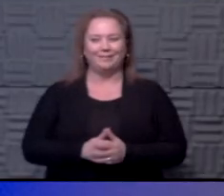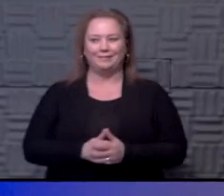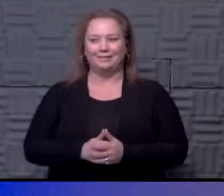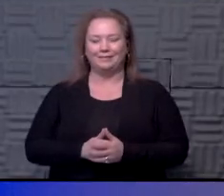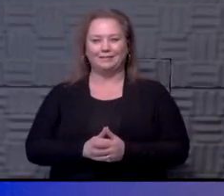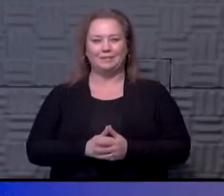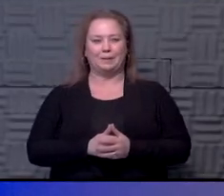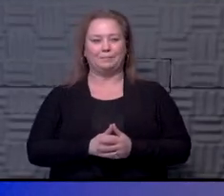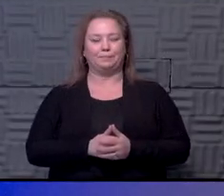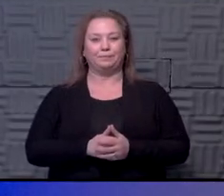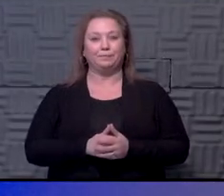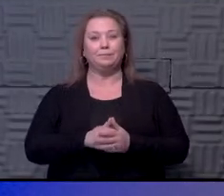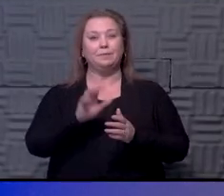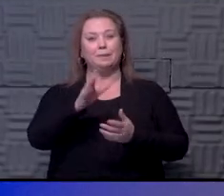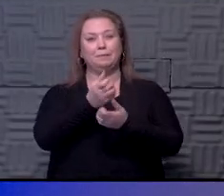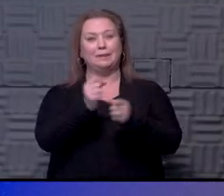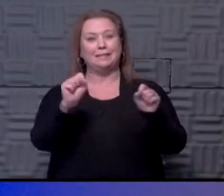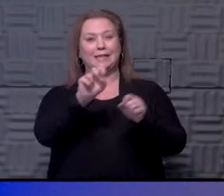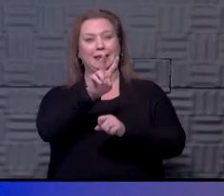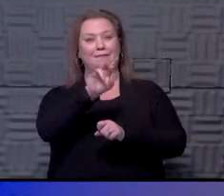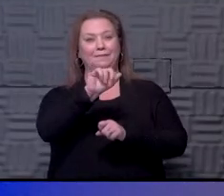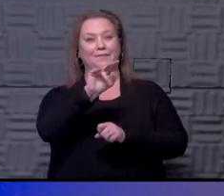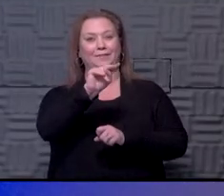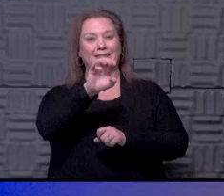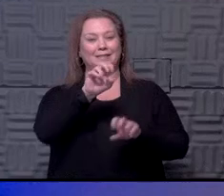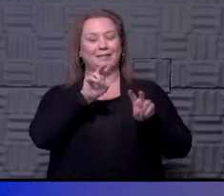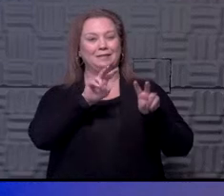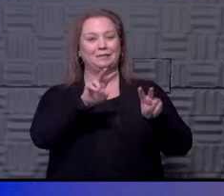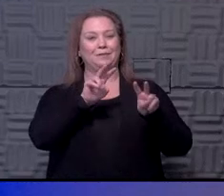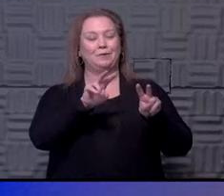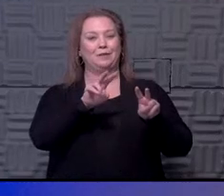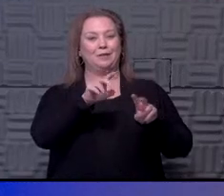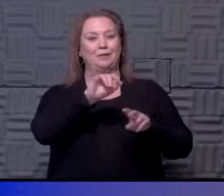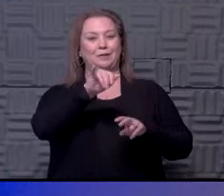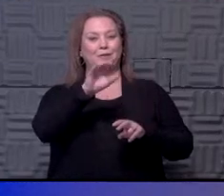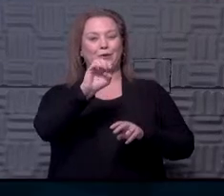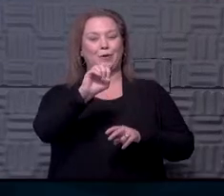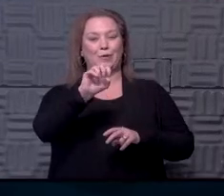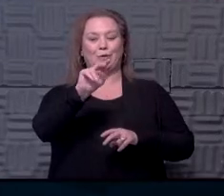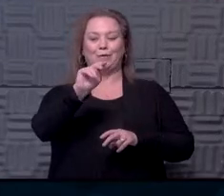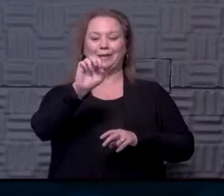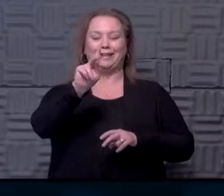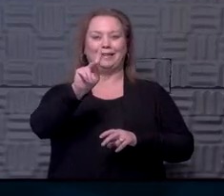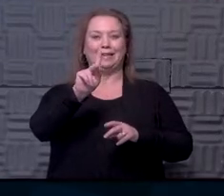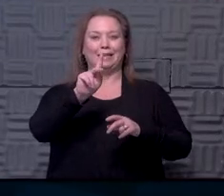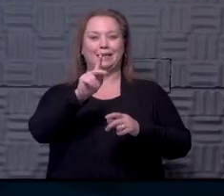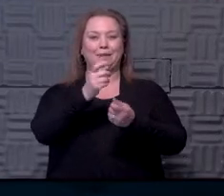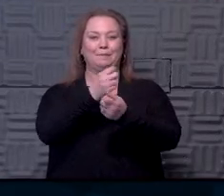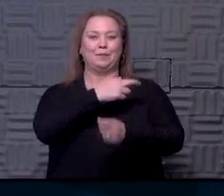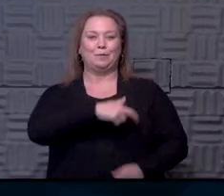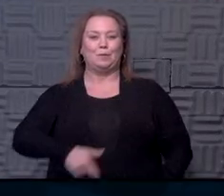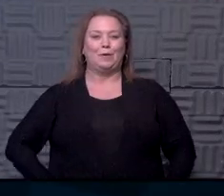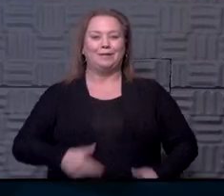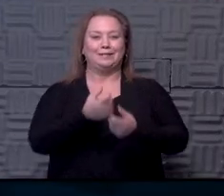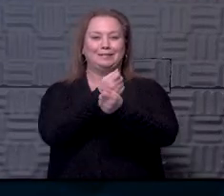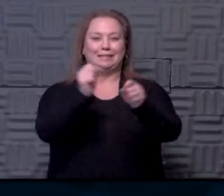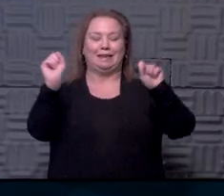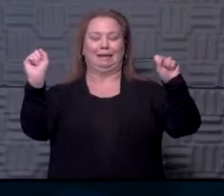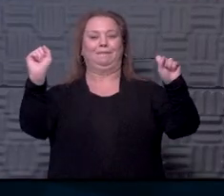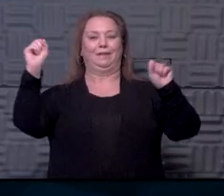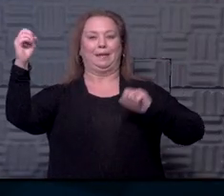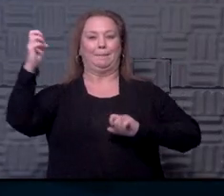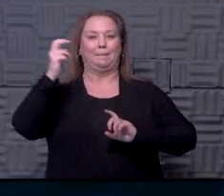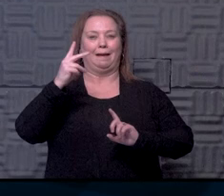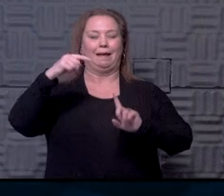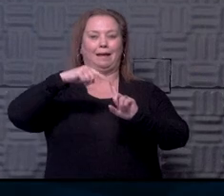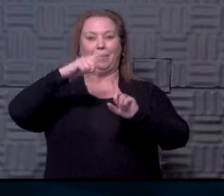Dana? You know, stay safe, Vince, and look forward to you and Joe and Nick keeping all the Royals safe and getting them back. So we